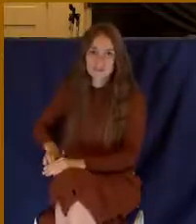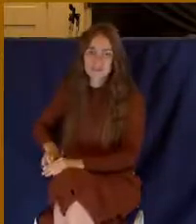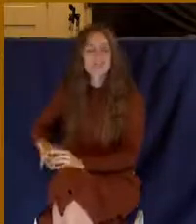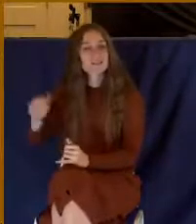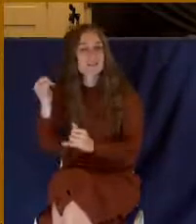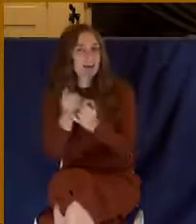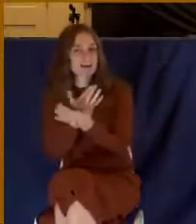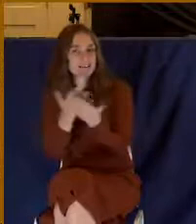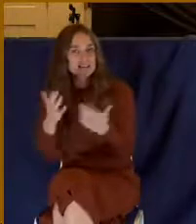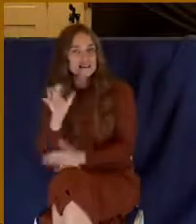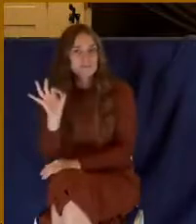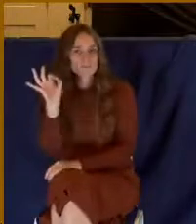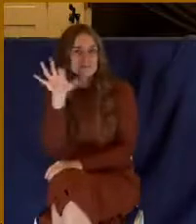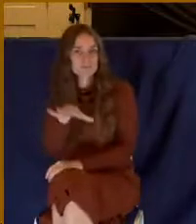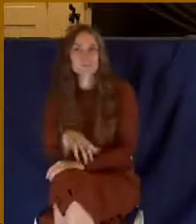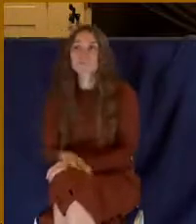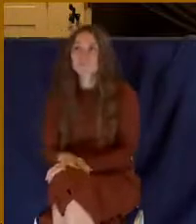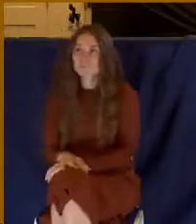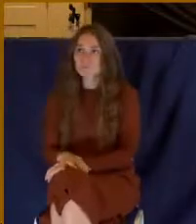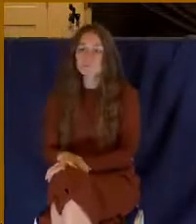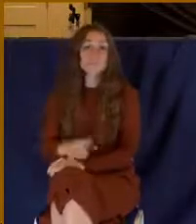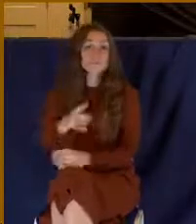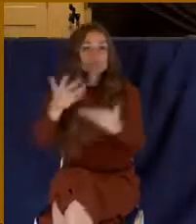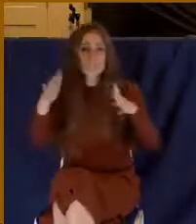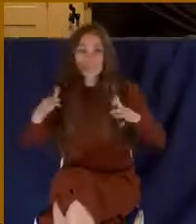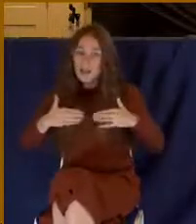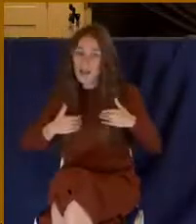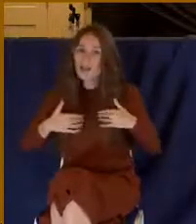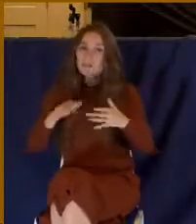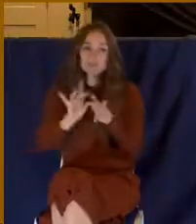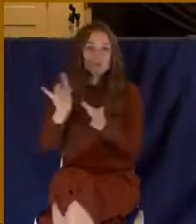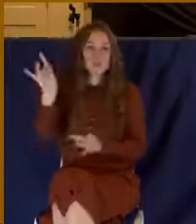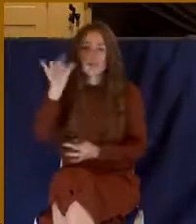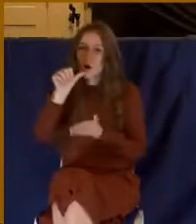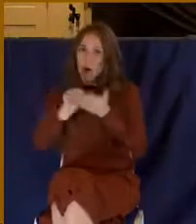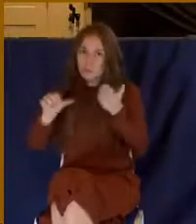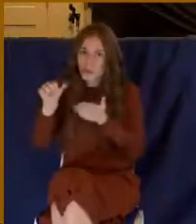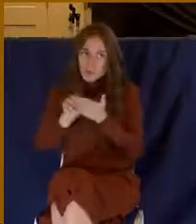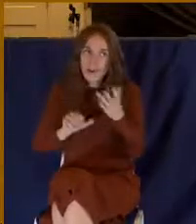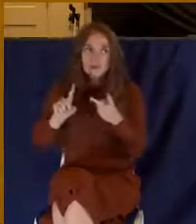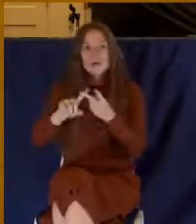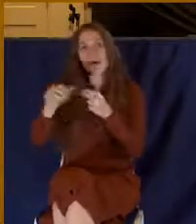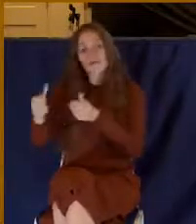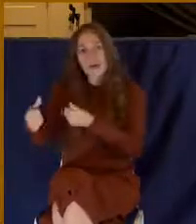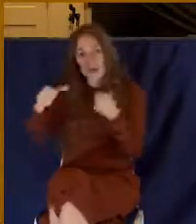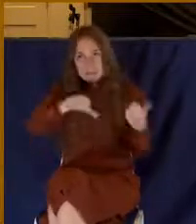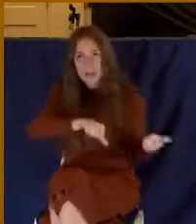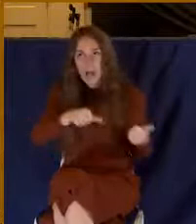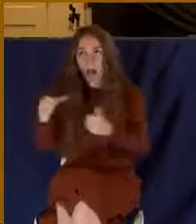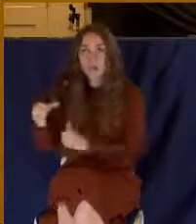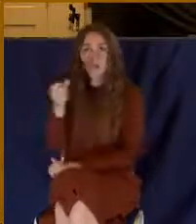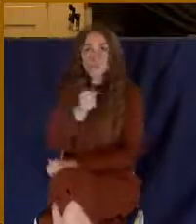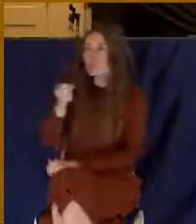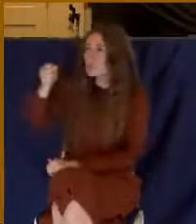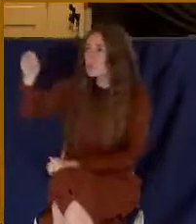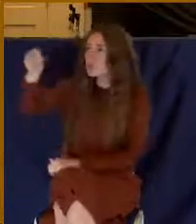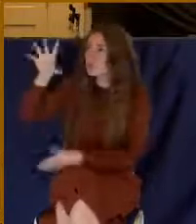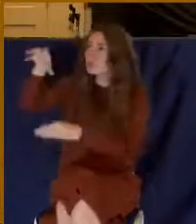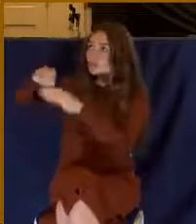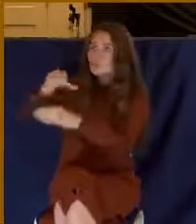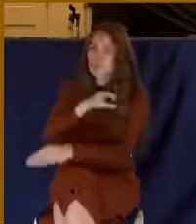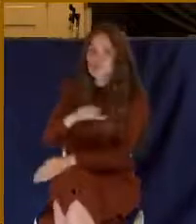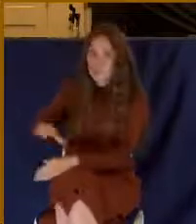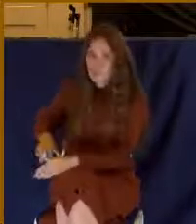thing. You've already had a spiritual operation. You've been baptized. You've been placed in the Christ. You've been